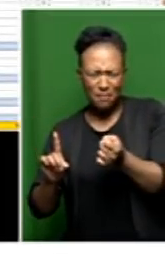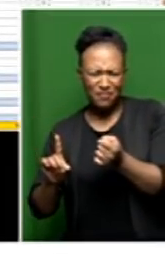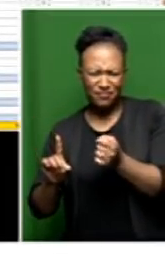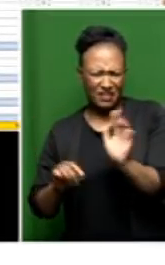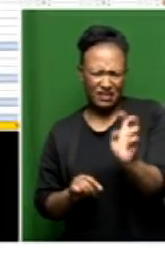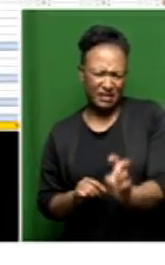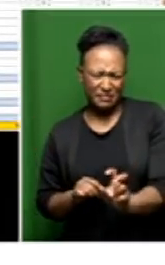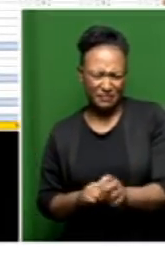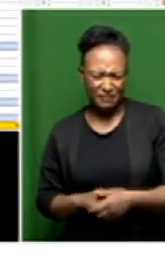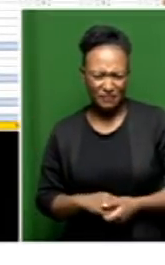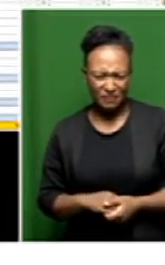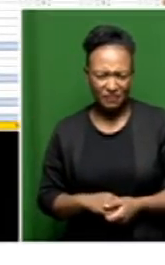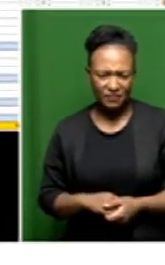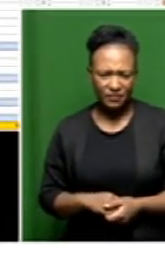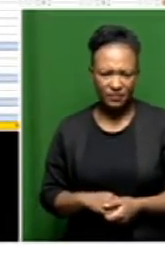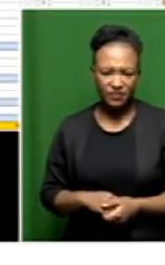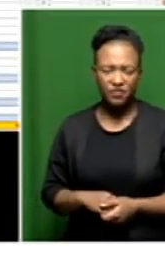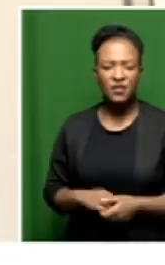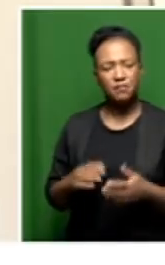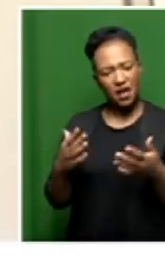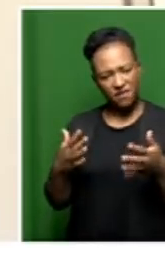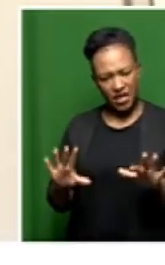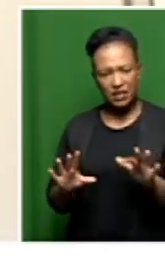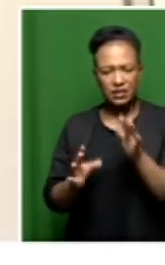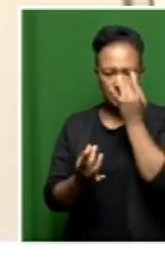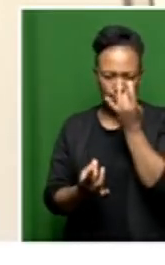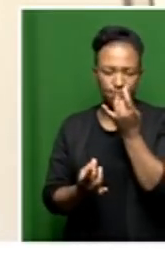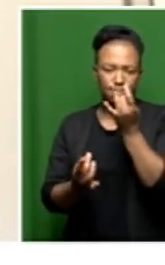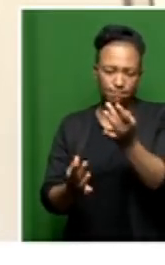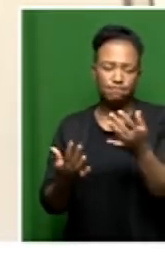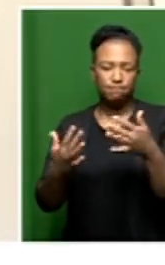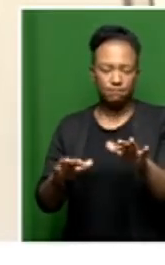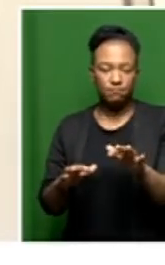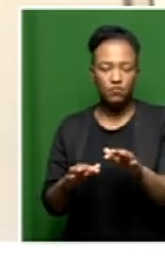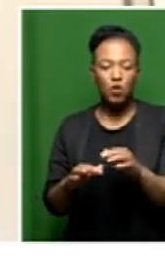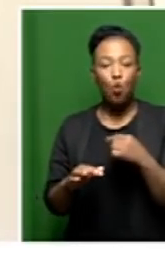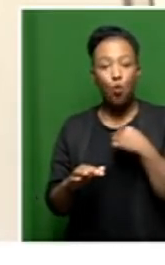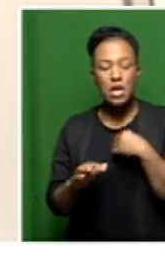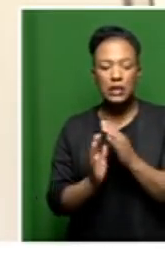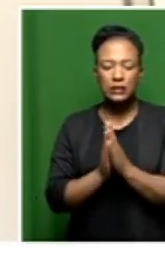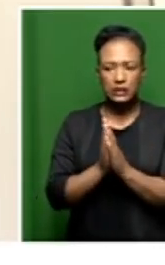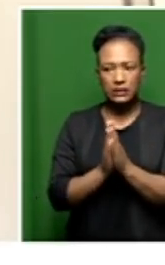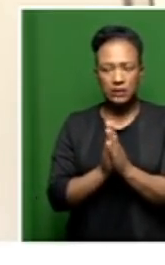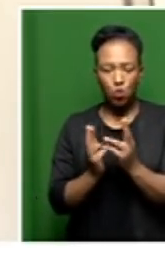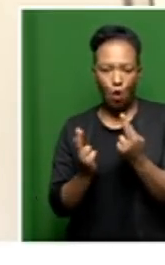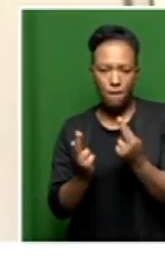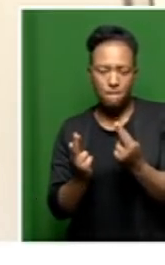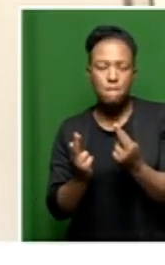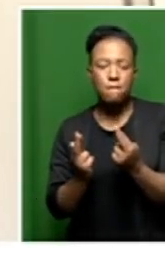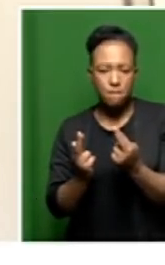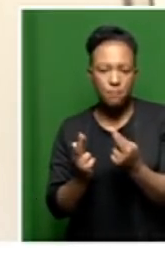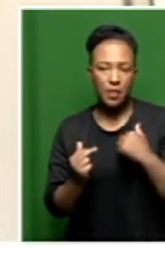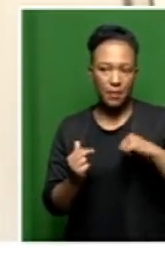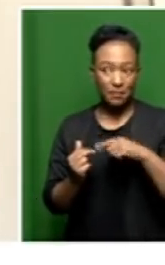As I categorically stated, it was really in anticipation that within a short space of time, the very